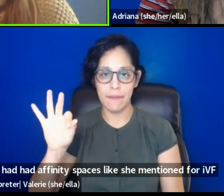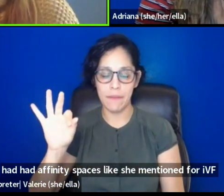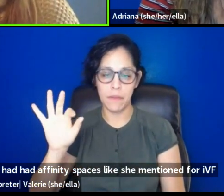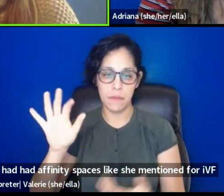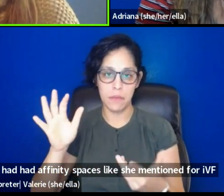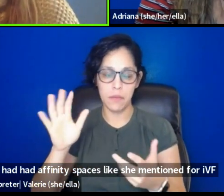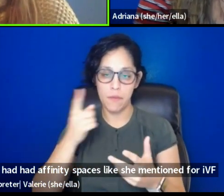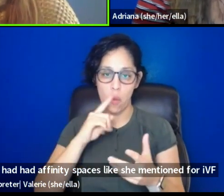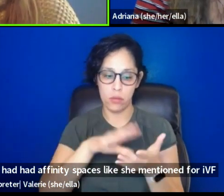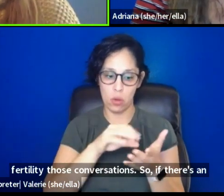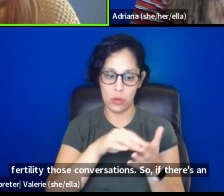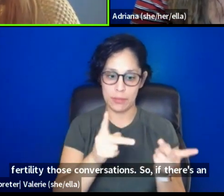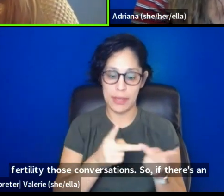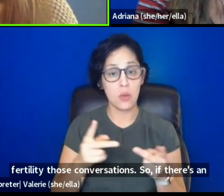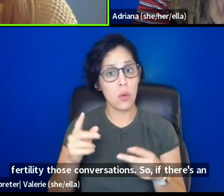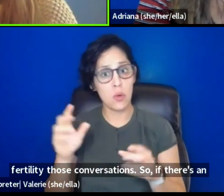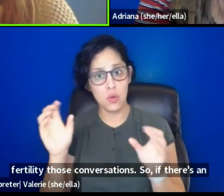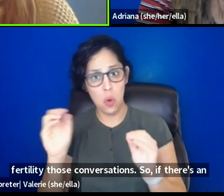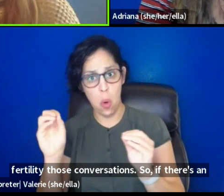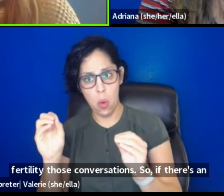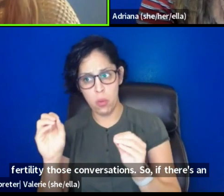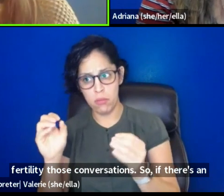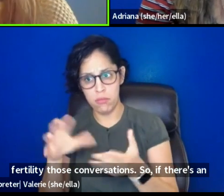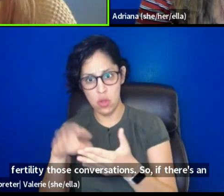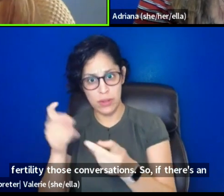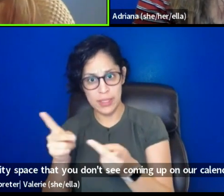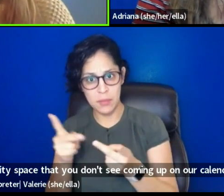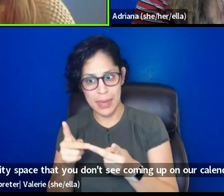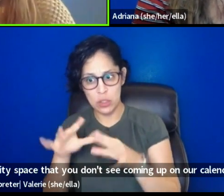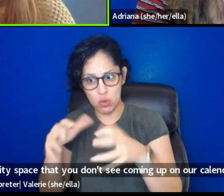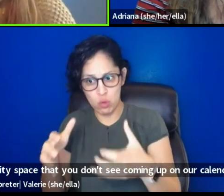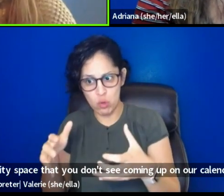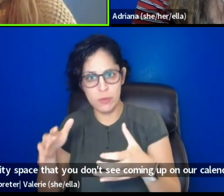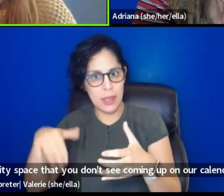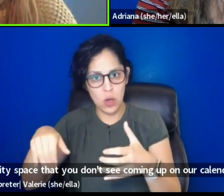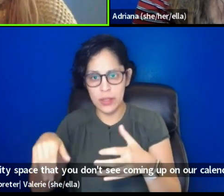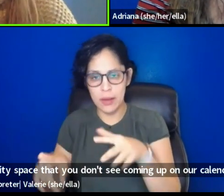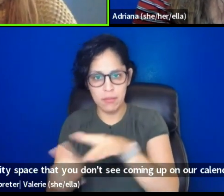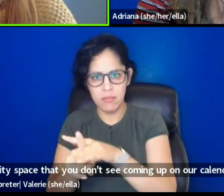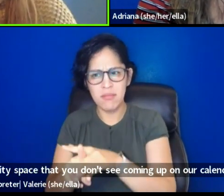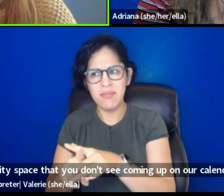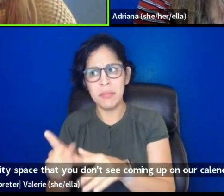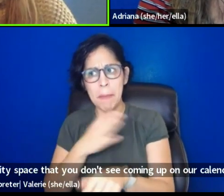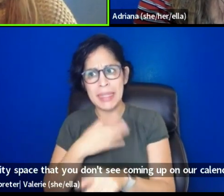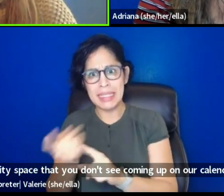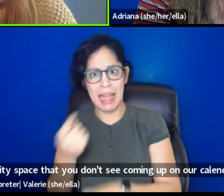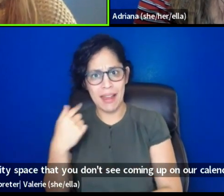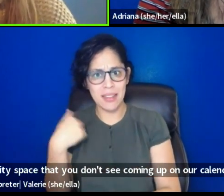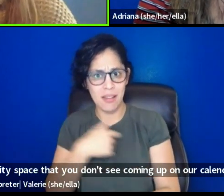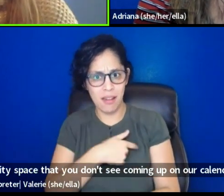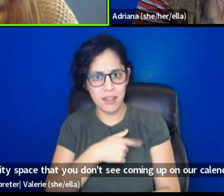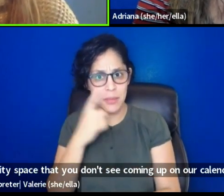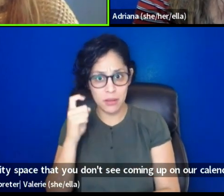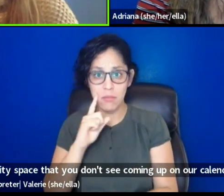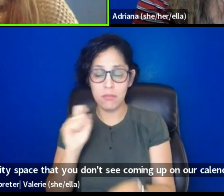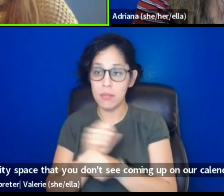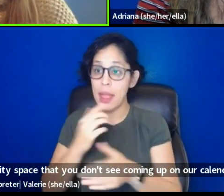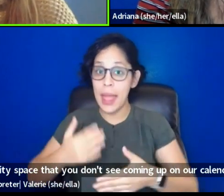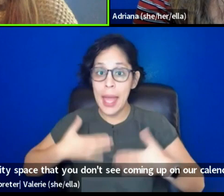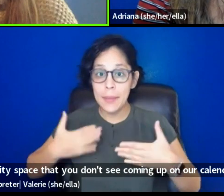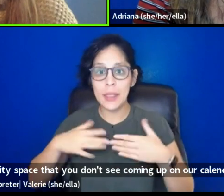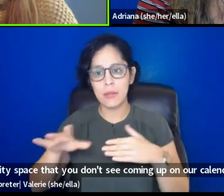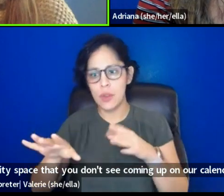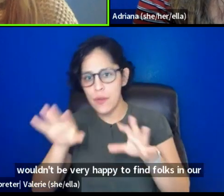affinity space that you don't see coming up on our calendar, write us and ask about it because we, we would be very happy to find